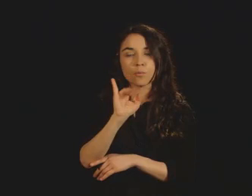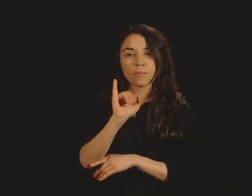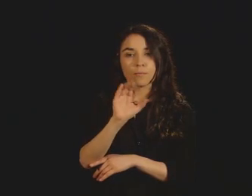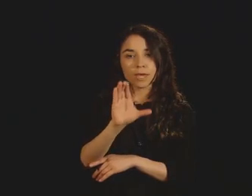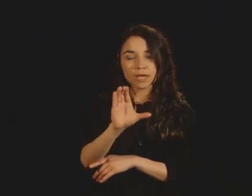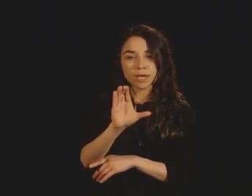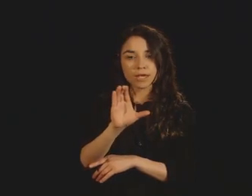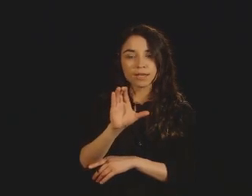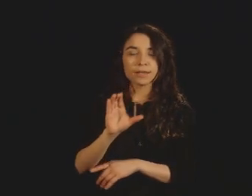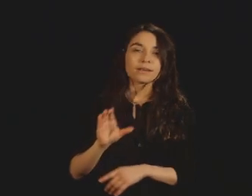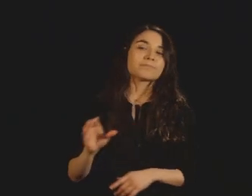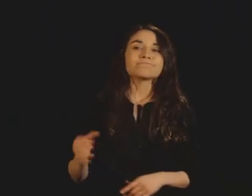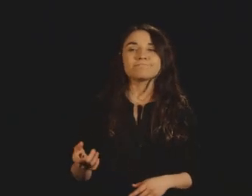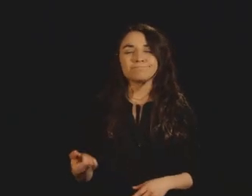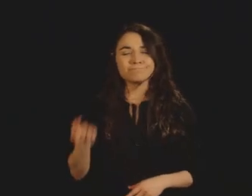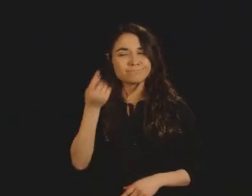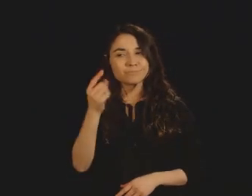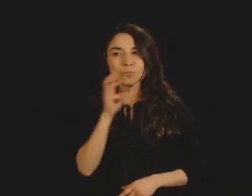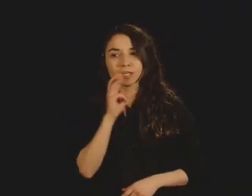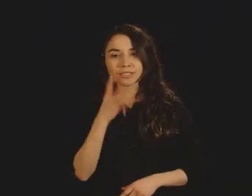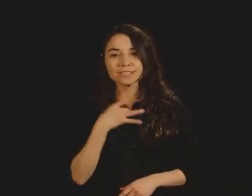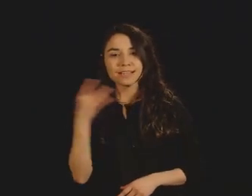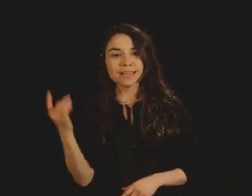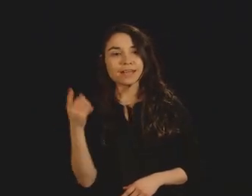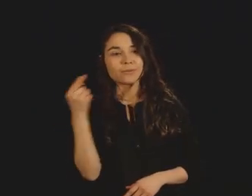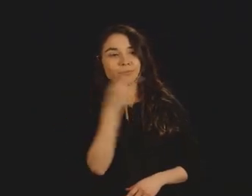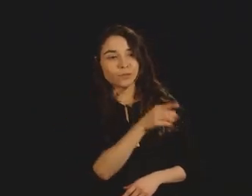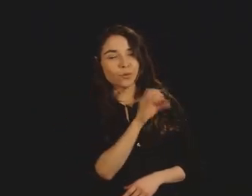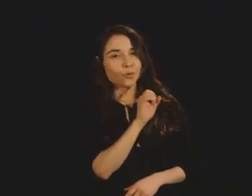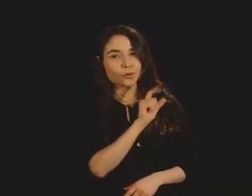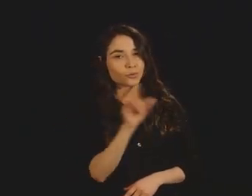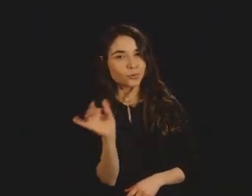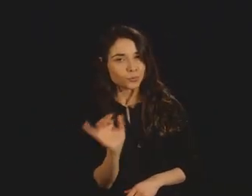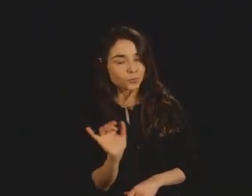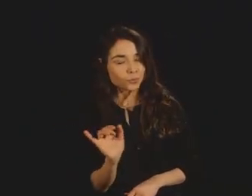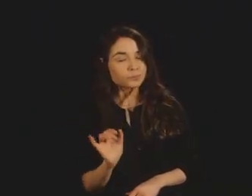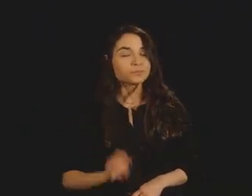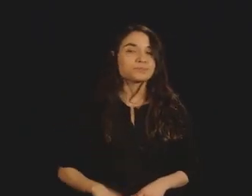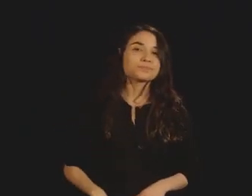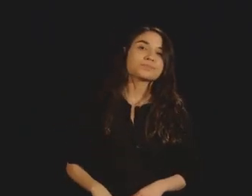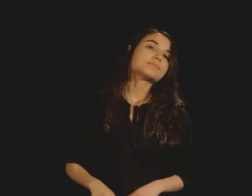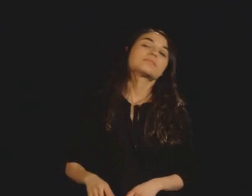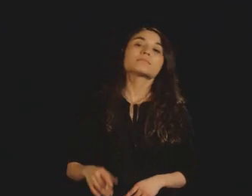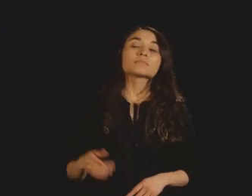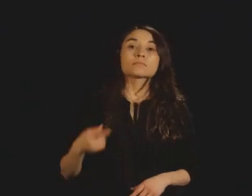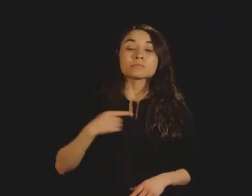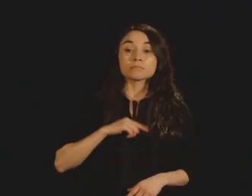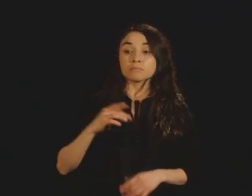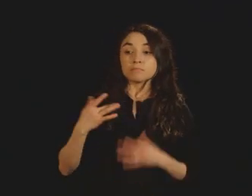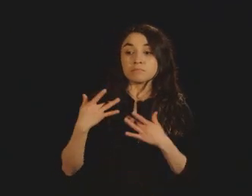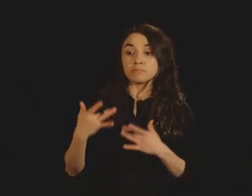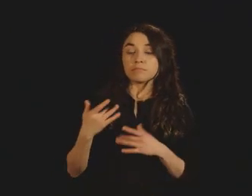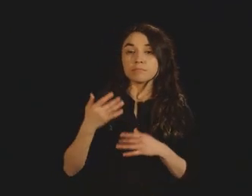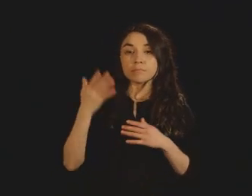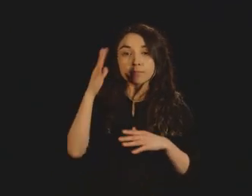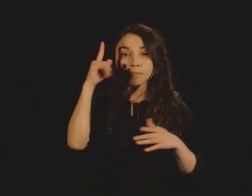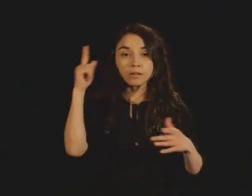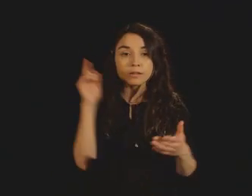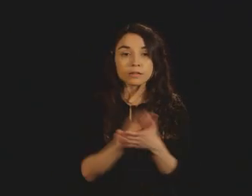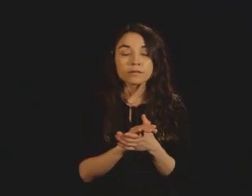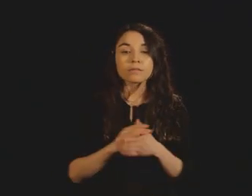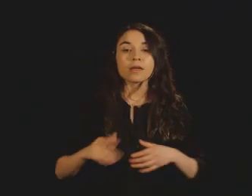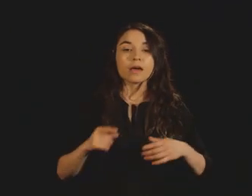itself and doesn't want to play with the oil at all. And then there's a theory, a set of theories that say